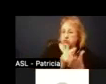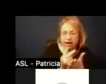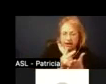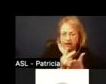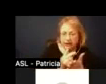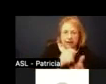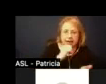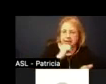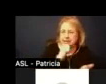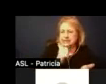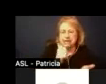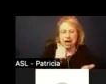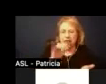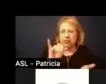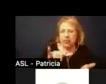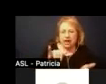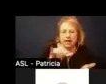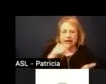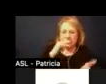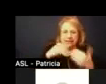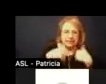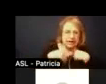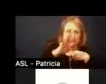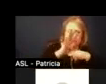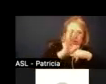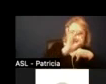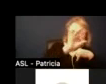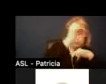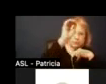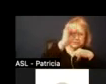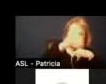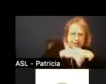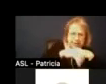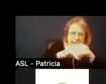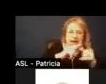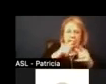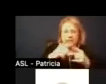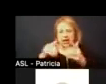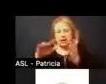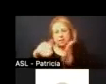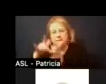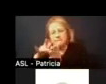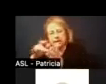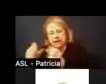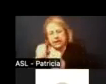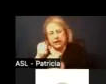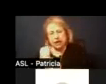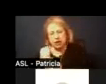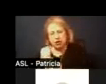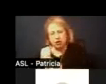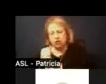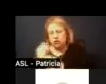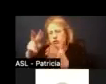kids we had kids students at 48 percent um say and that at mid-year suddenly they're reading like